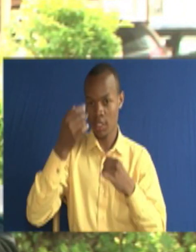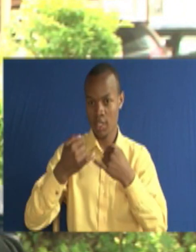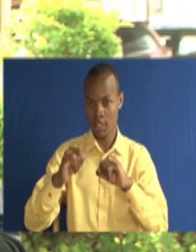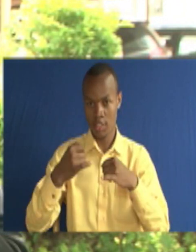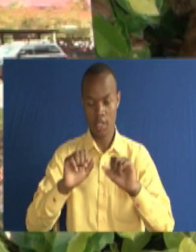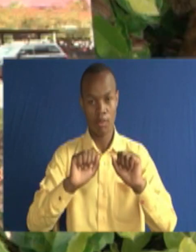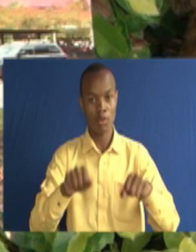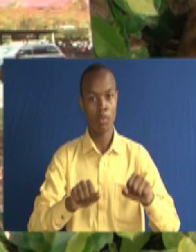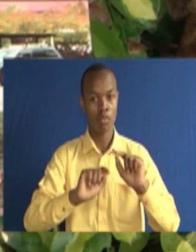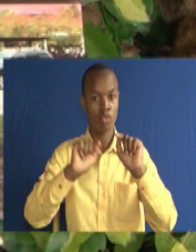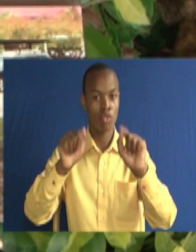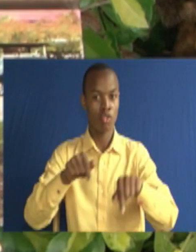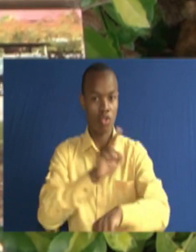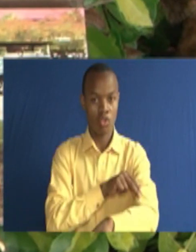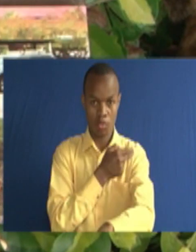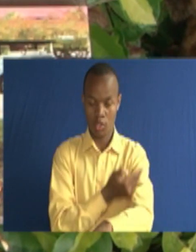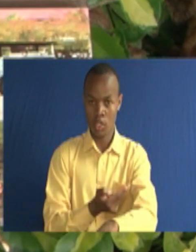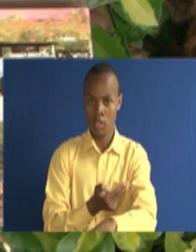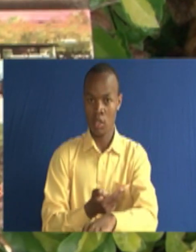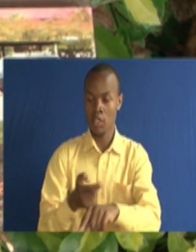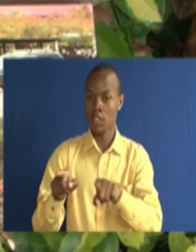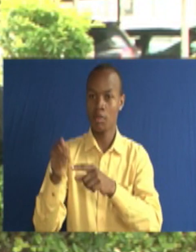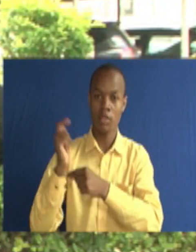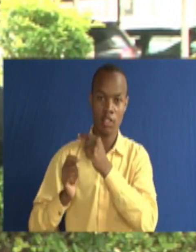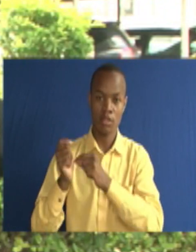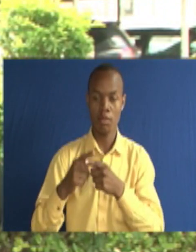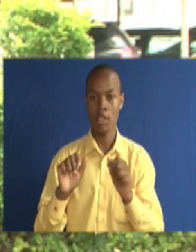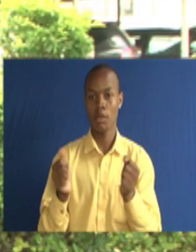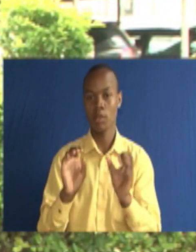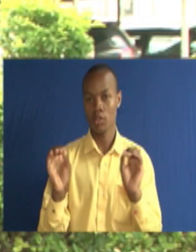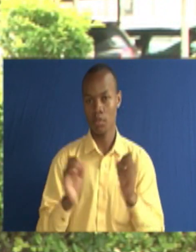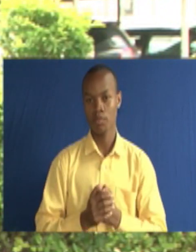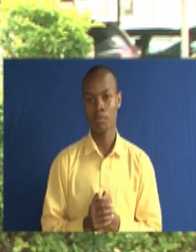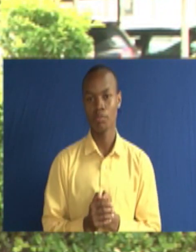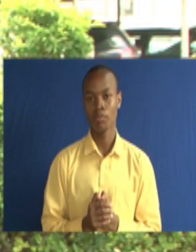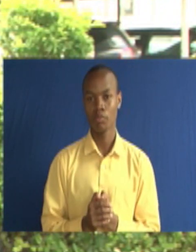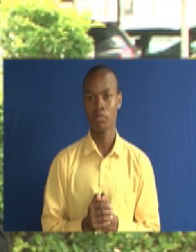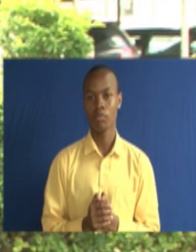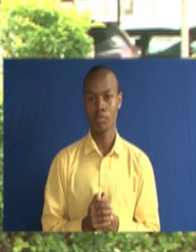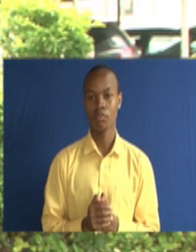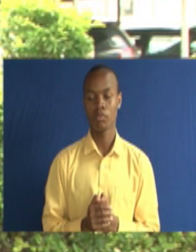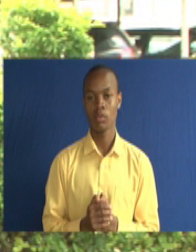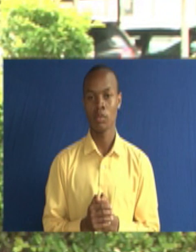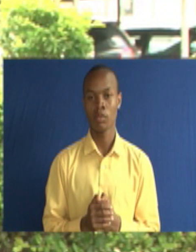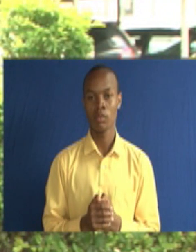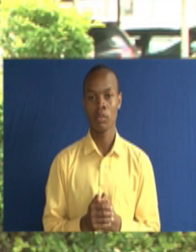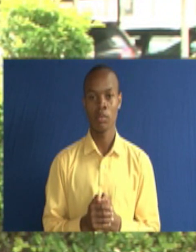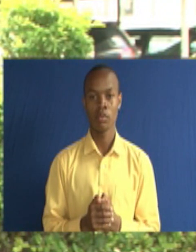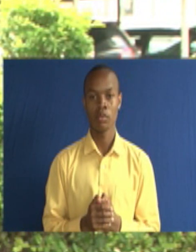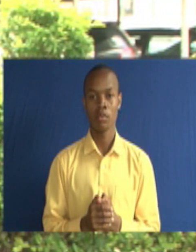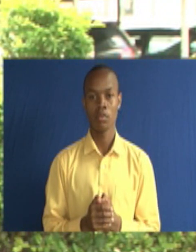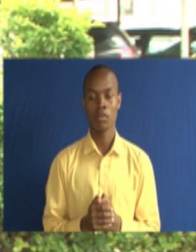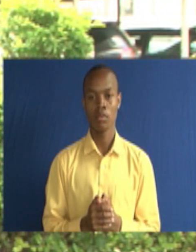by all means, including rituals, but all in vain. I am from a family of seven and I am